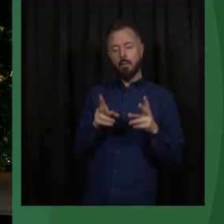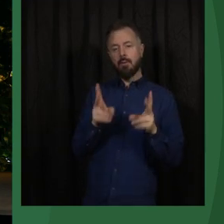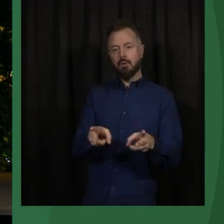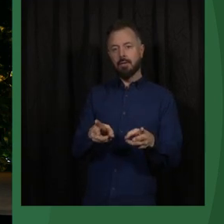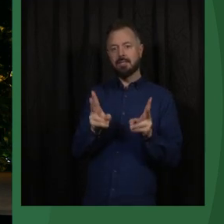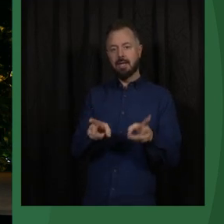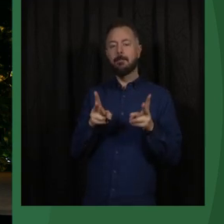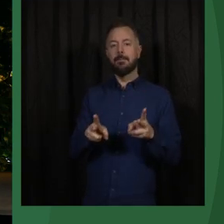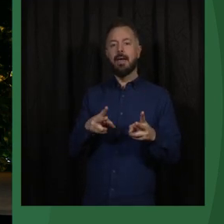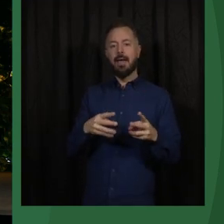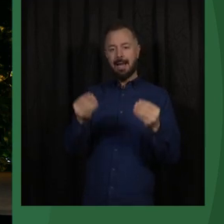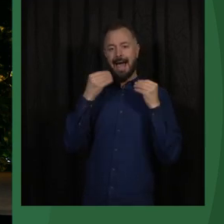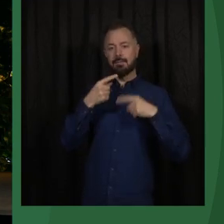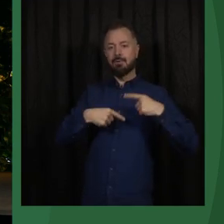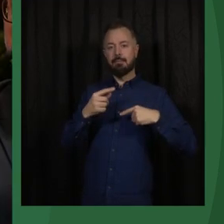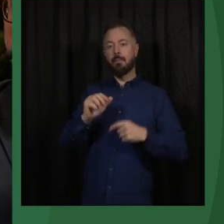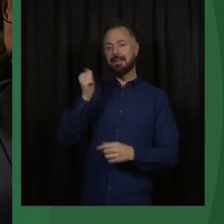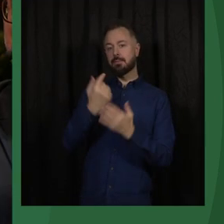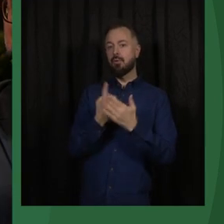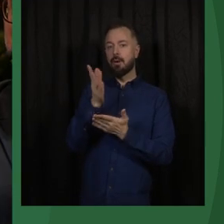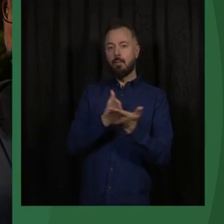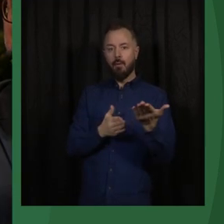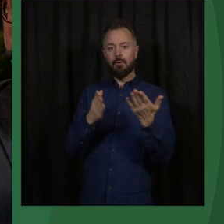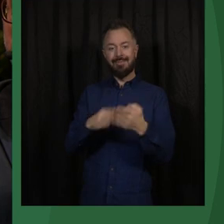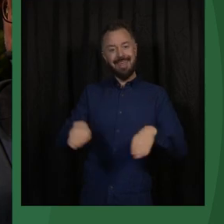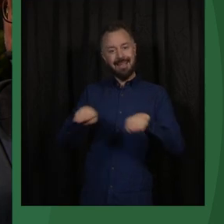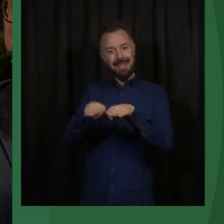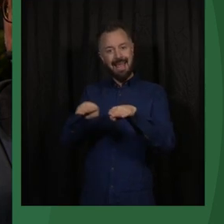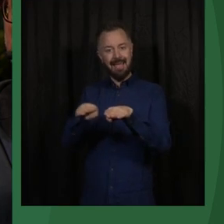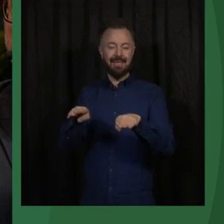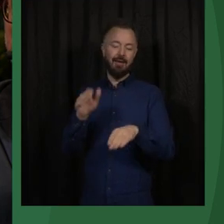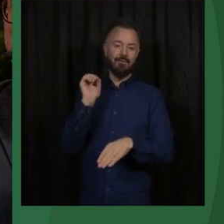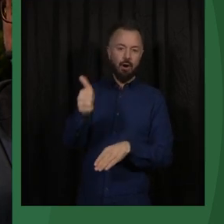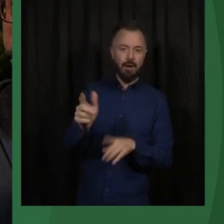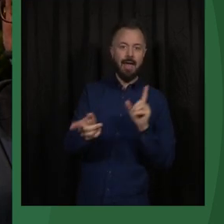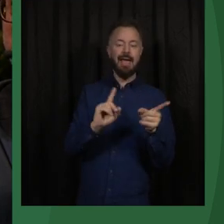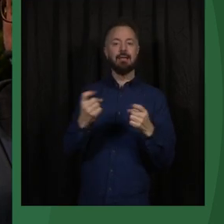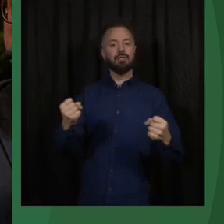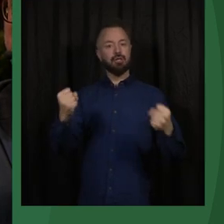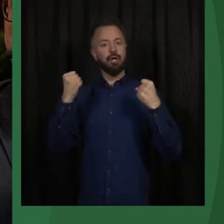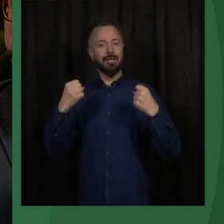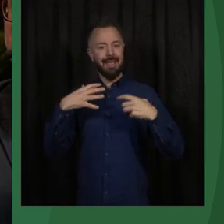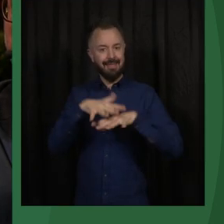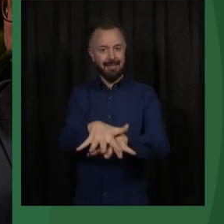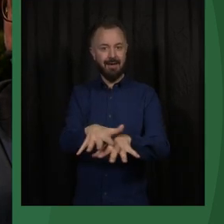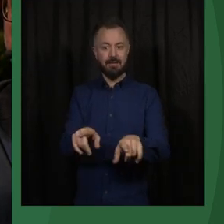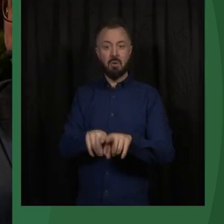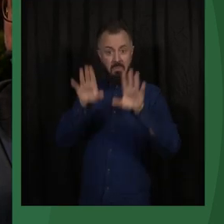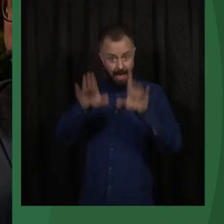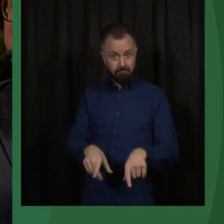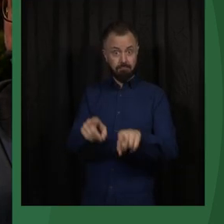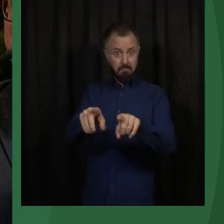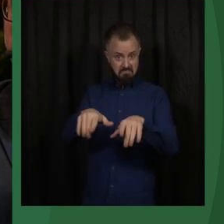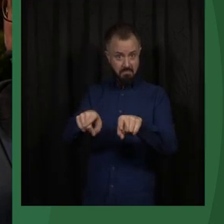in the best ways possible, to facilitate or to strengthen these networks that already exist,